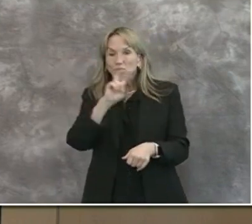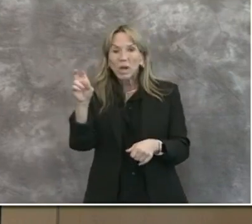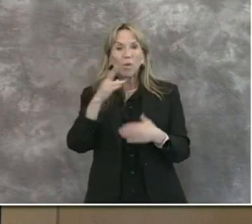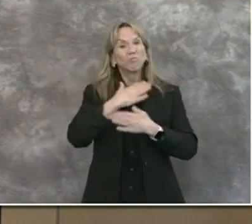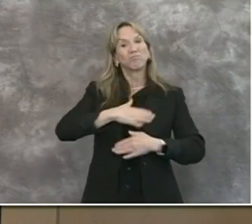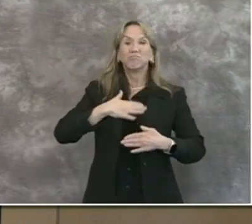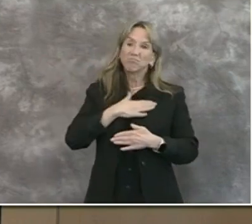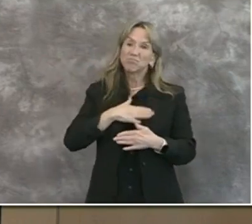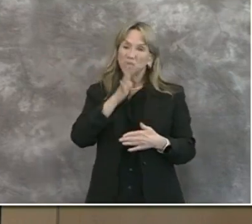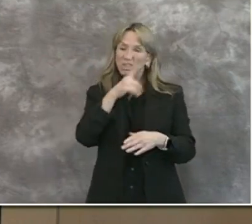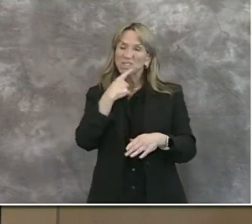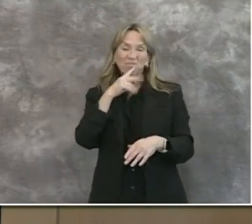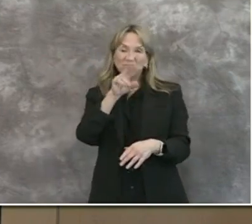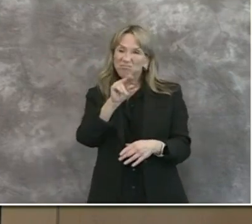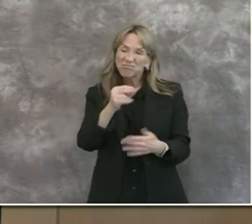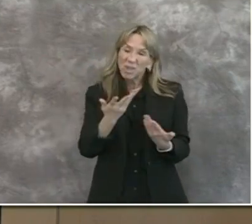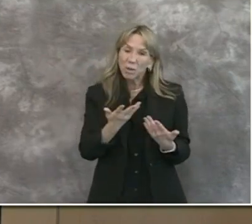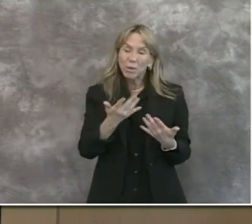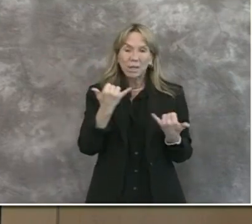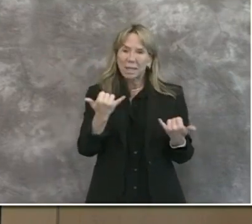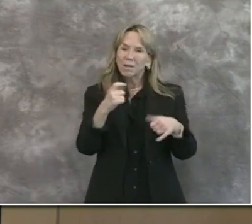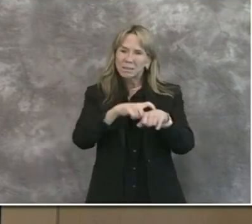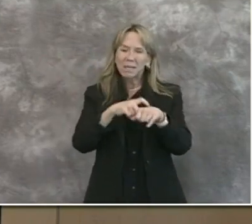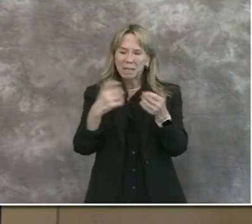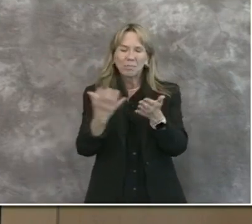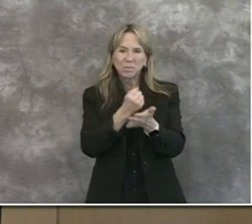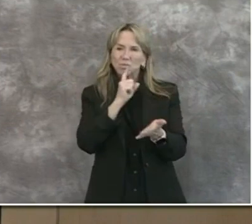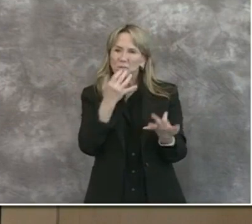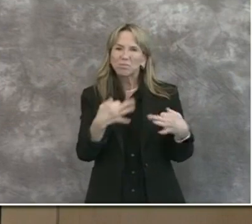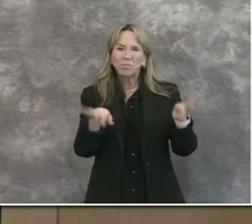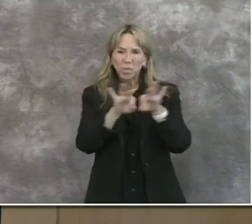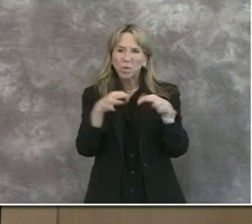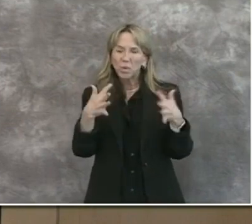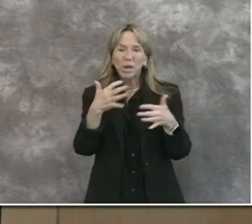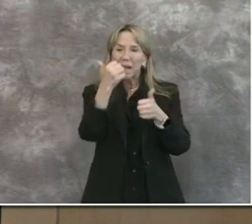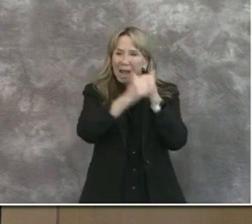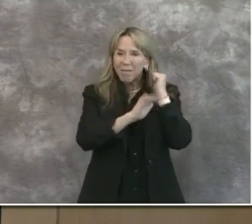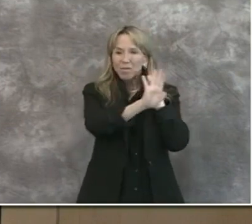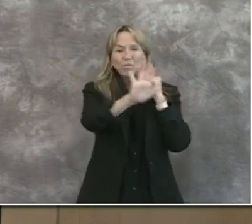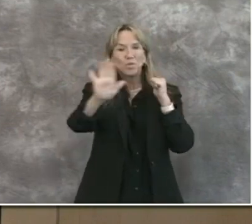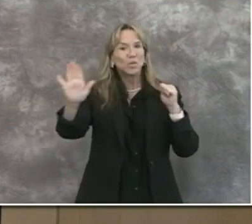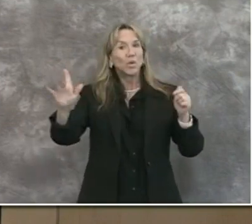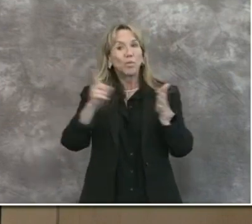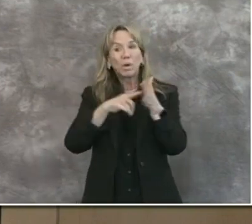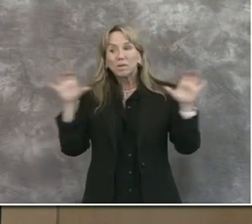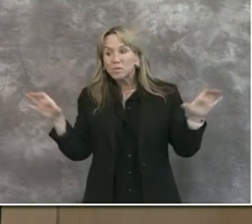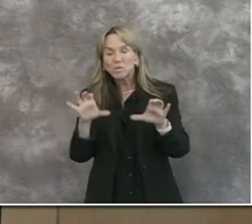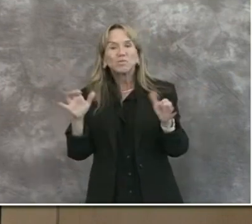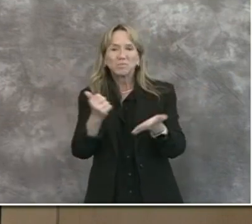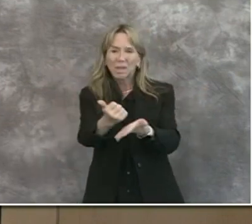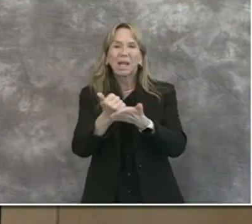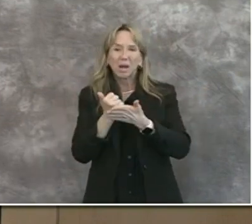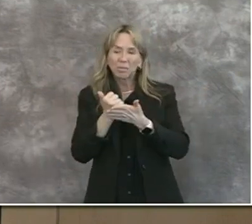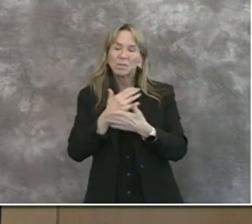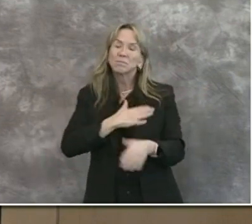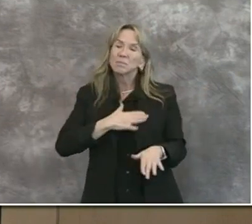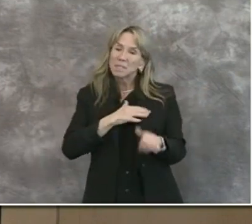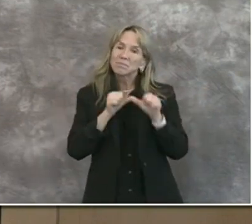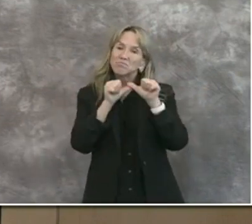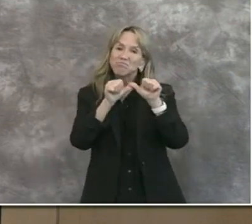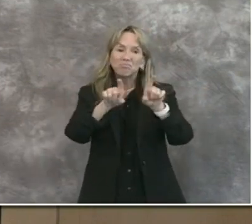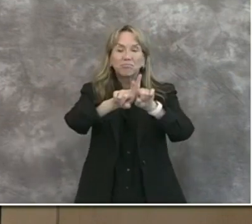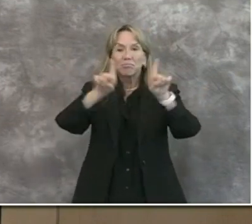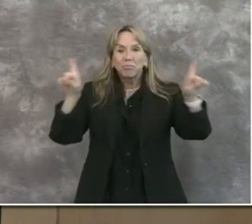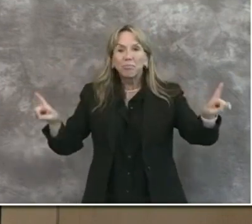areas. Time is of the essence, and every act counts. So please practice physical distancing and healthy